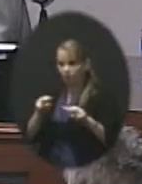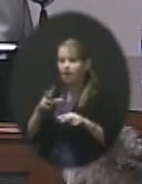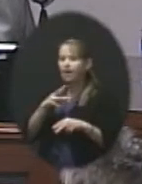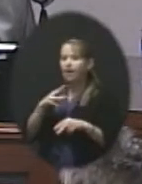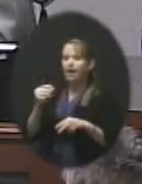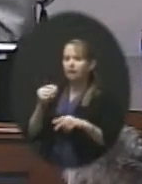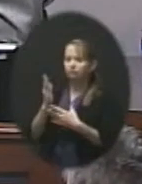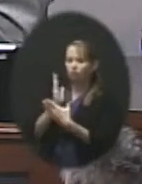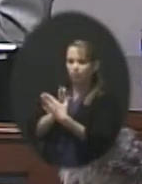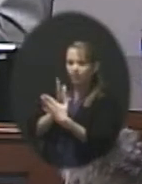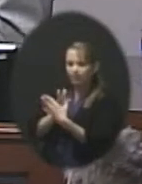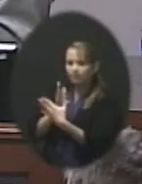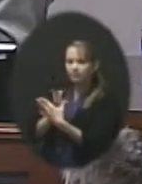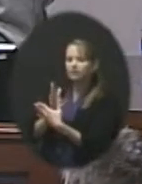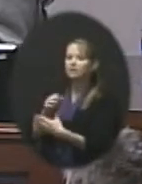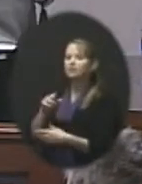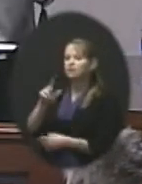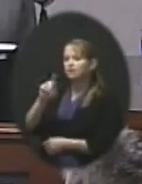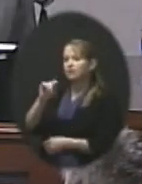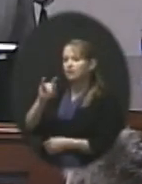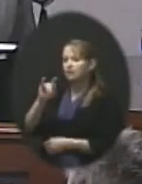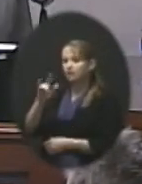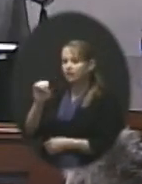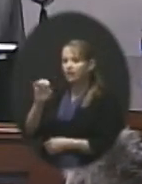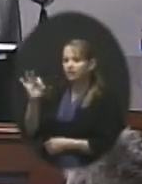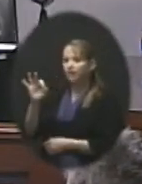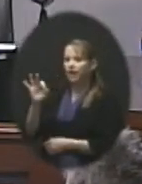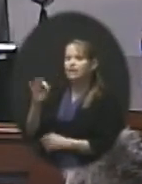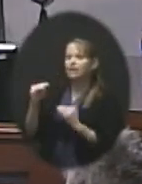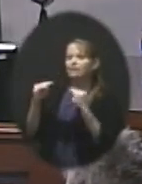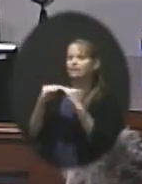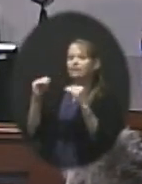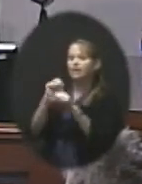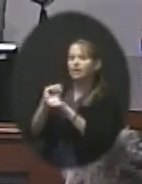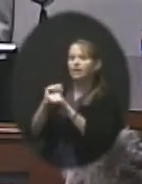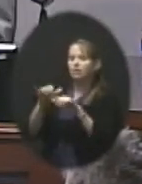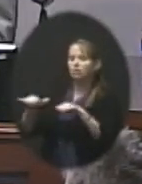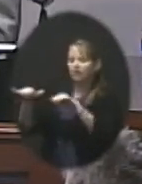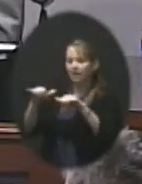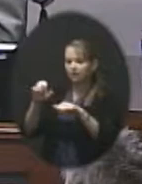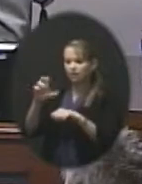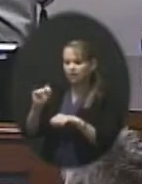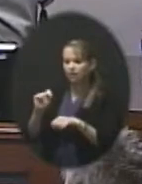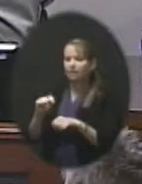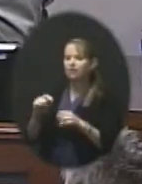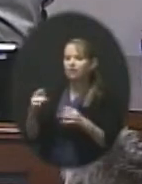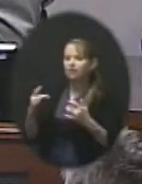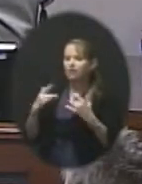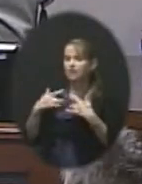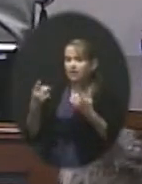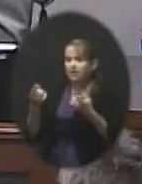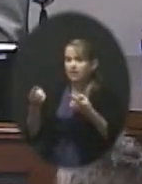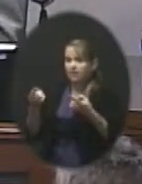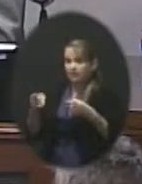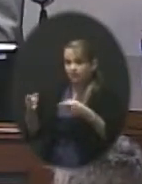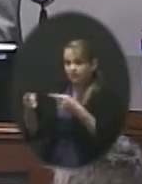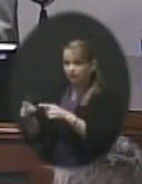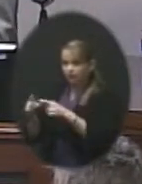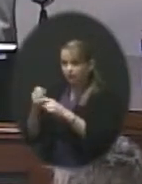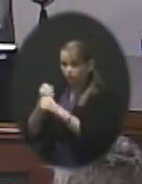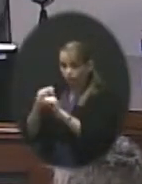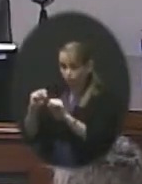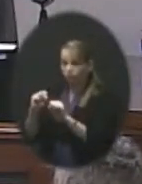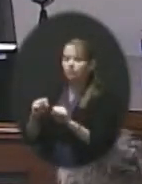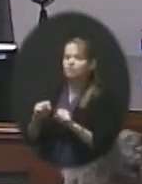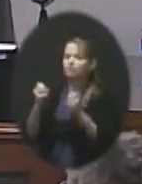and harassment, Title IX, Fair Labor Standards Act, Event Security, and quite a few other issues in the